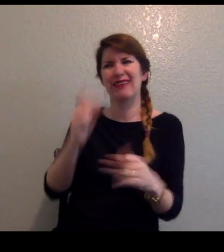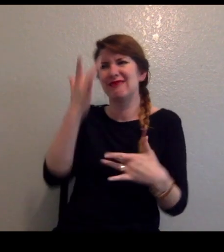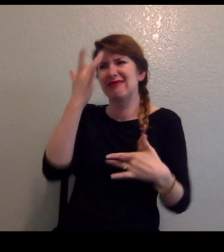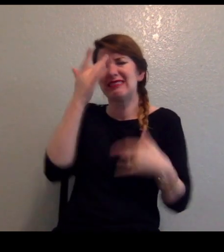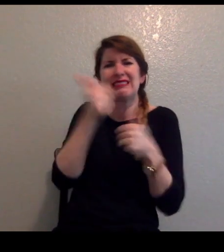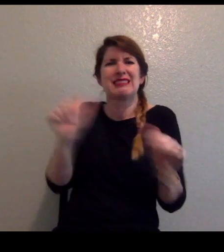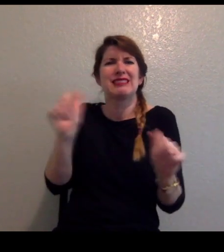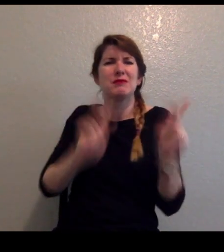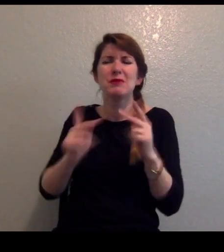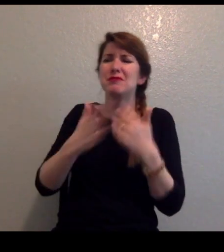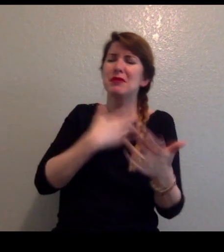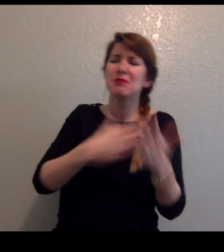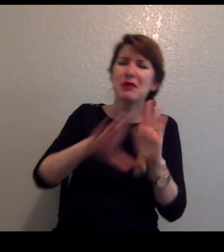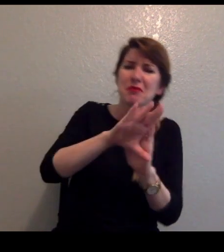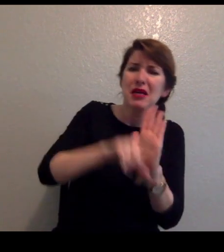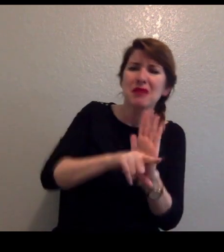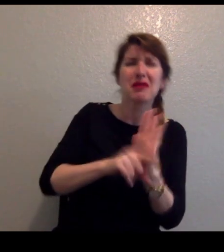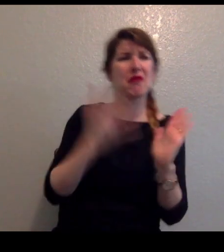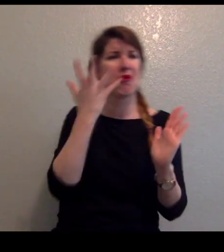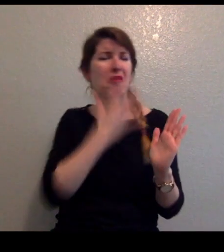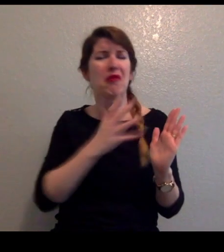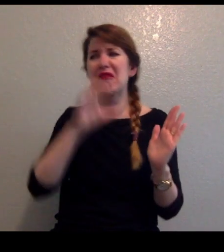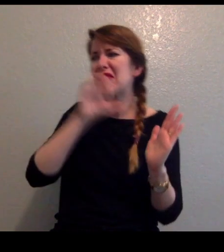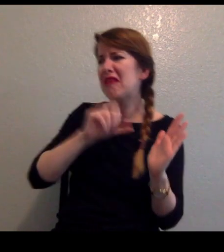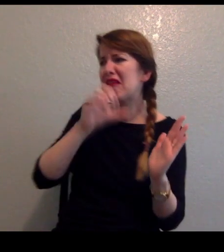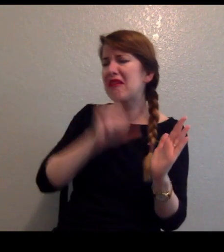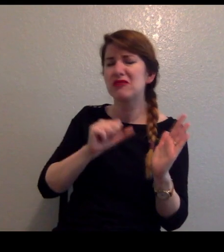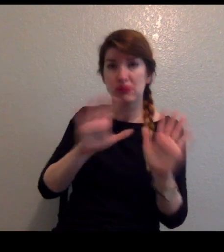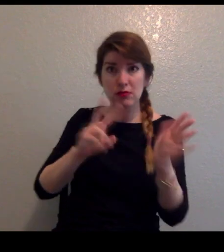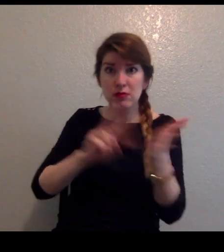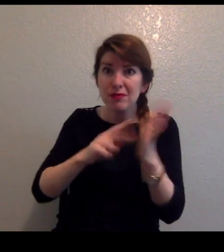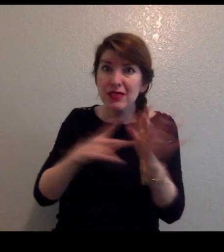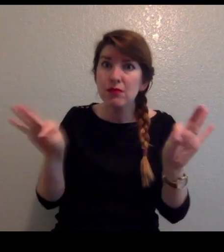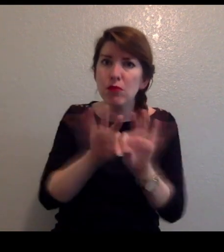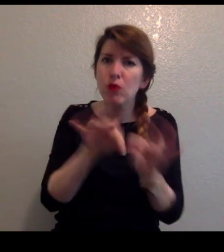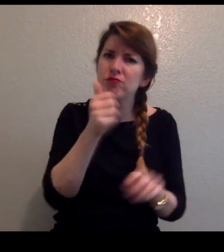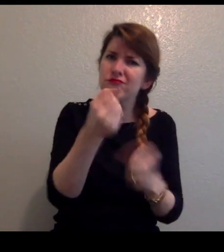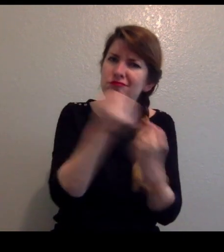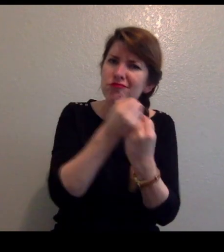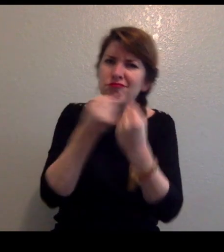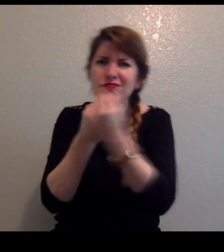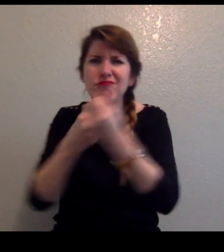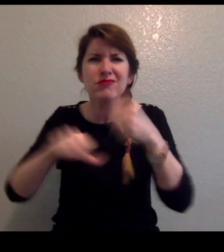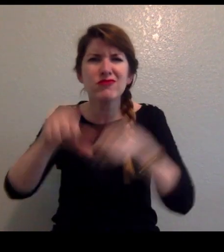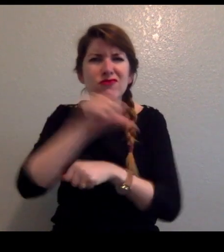let's stand up for our neighbors. Okay, I'm a sweaty mess. I gotta rinse off.